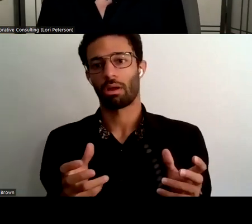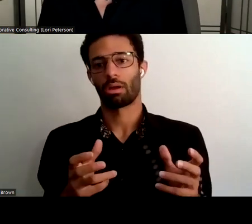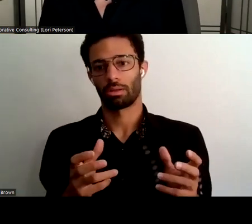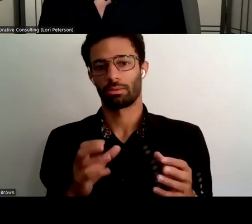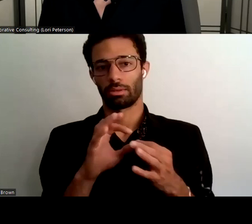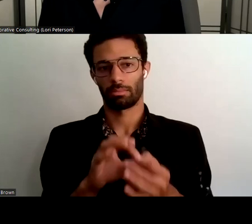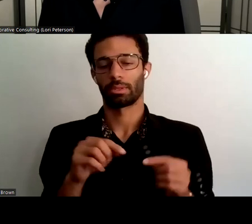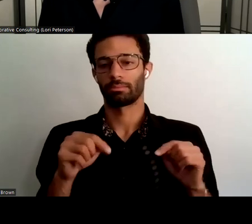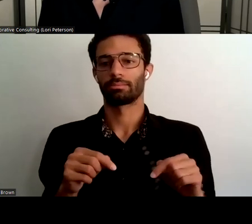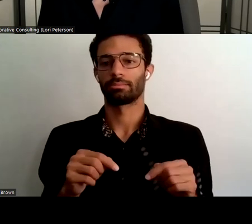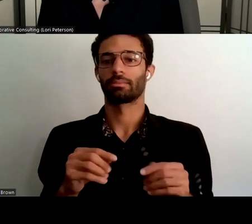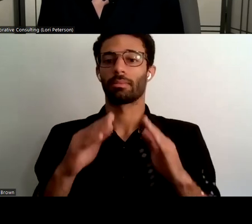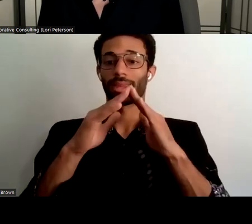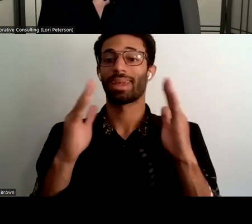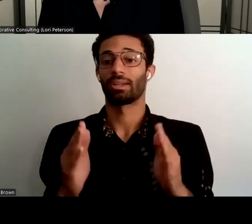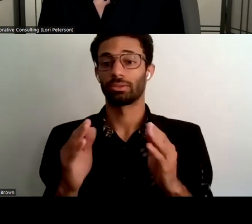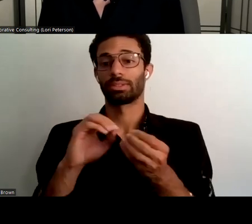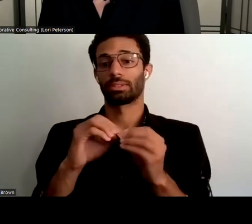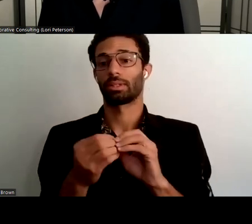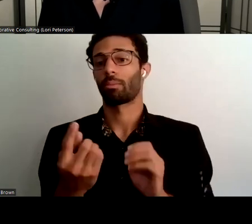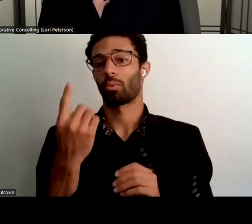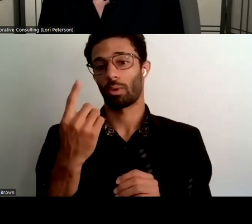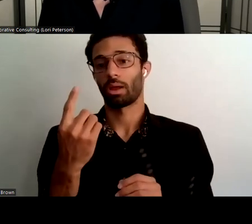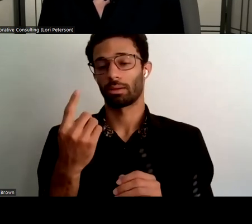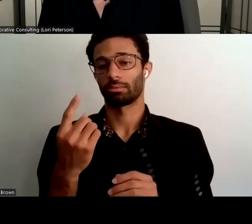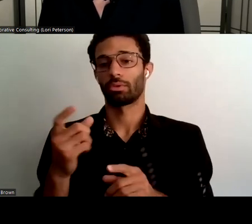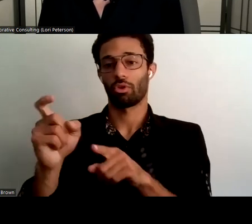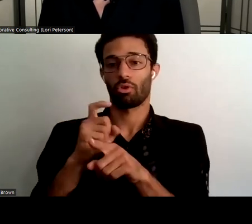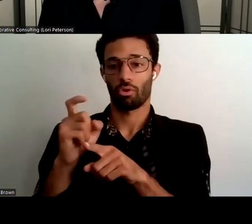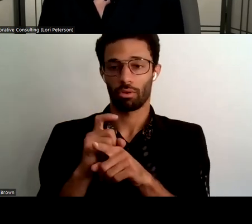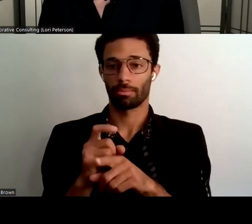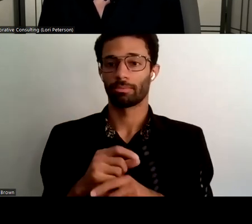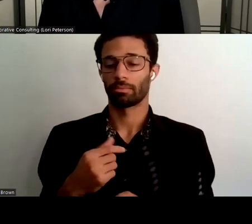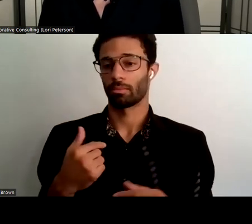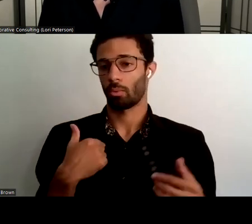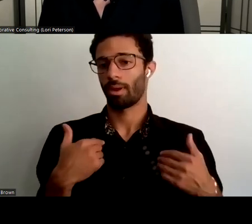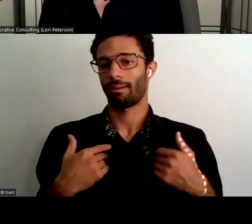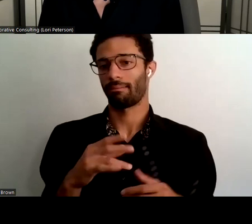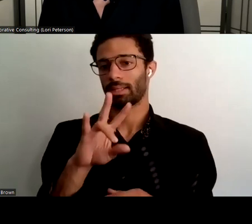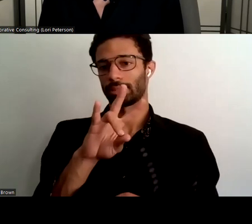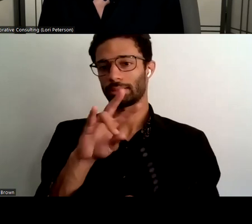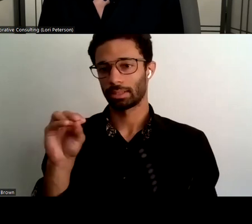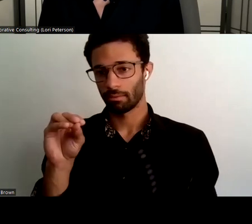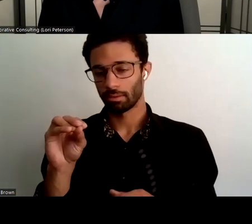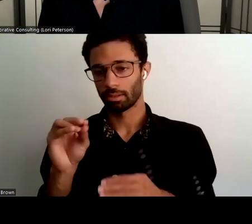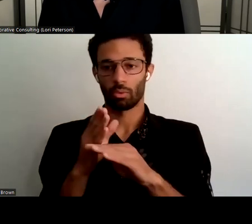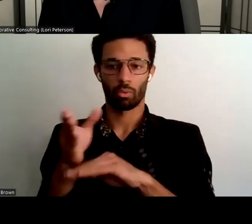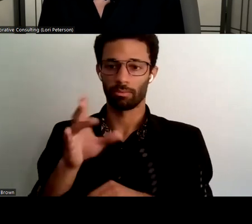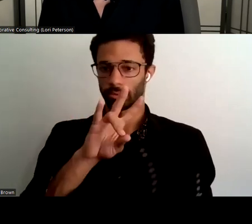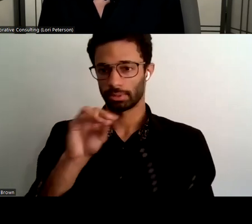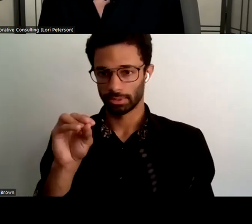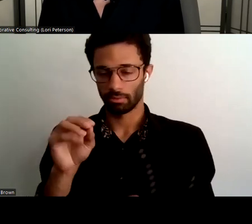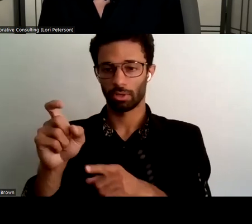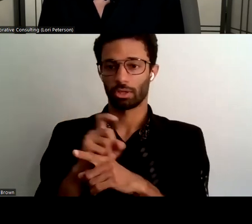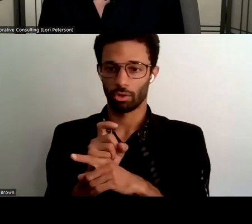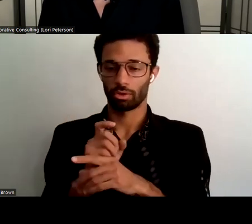one type of call we take we take 70 plus calls a days on 70 plus calls a day on this it's